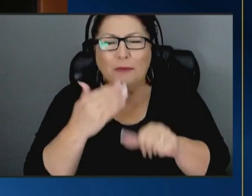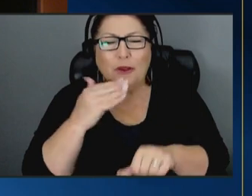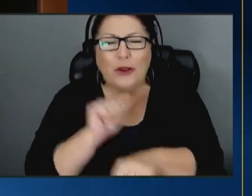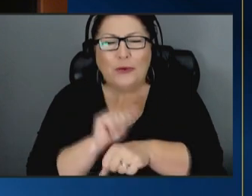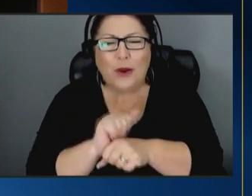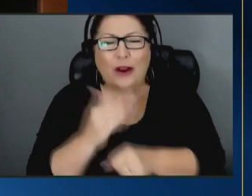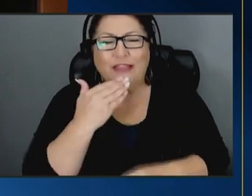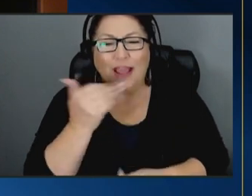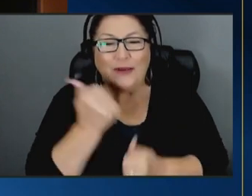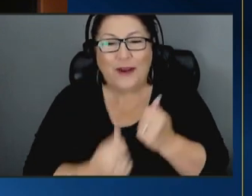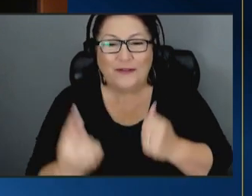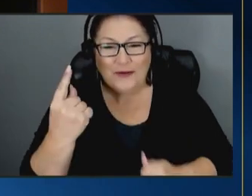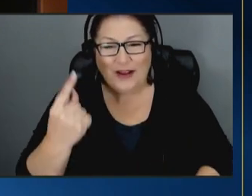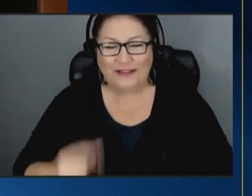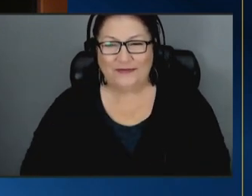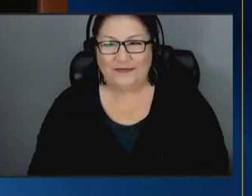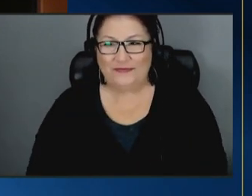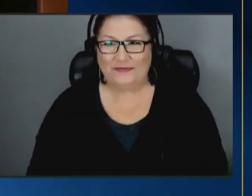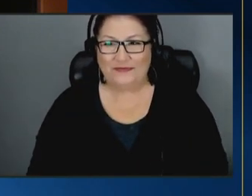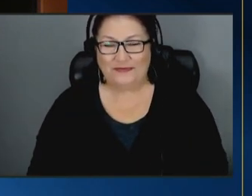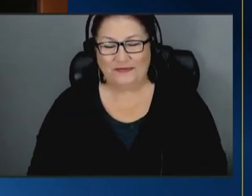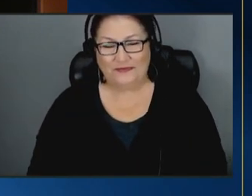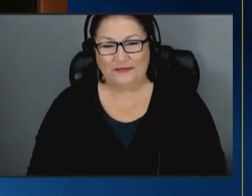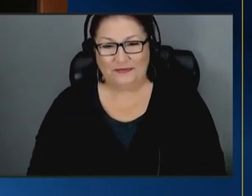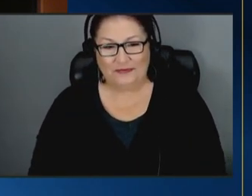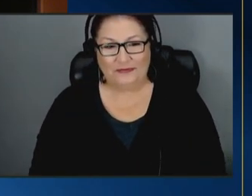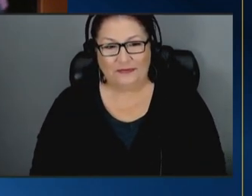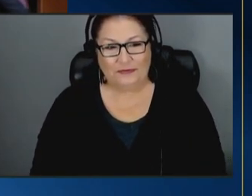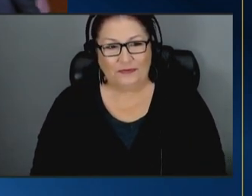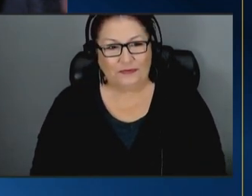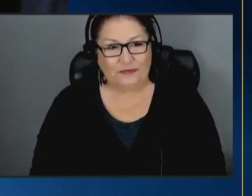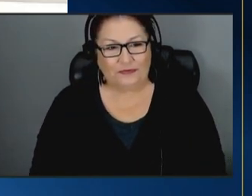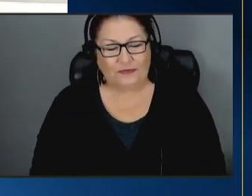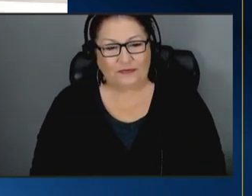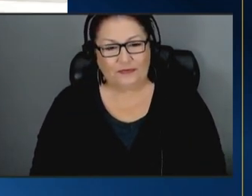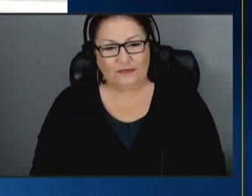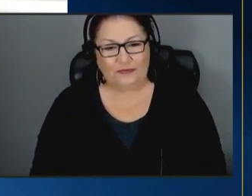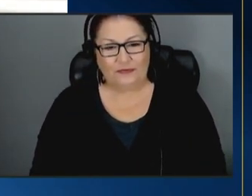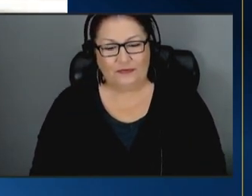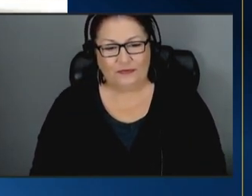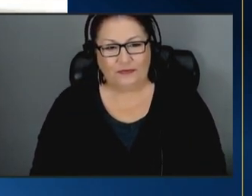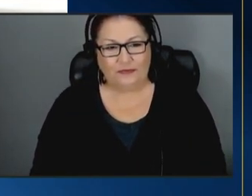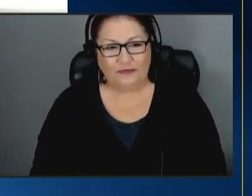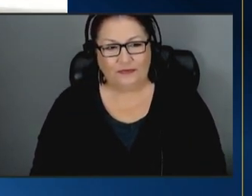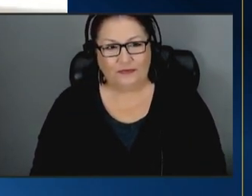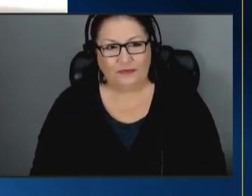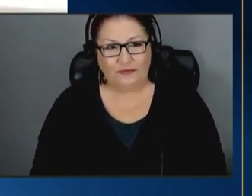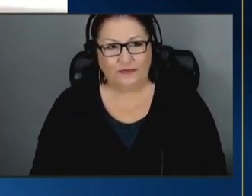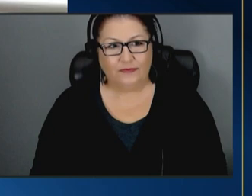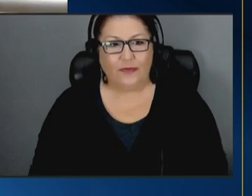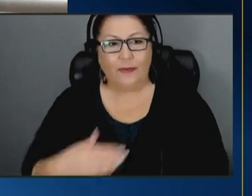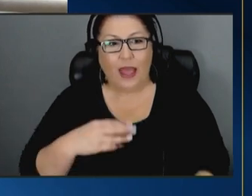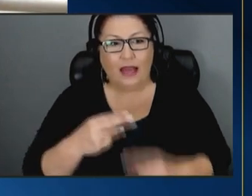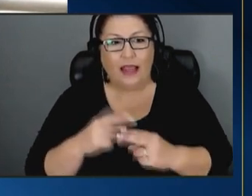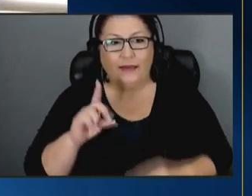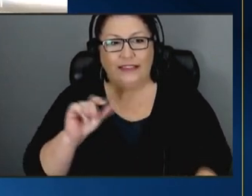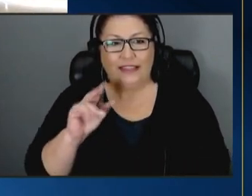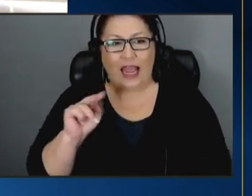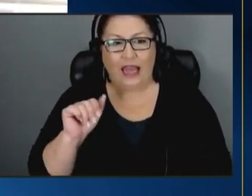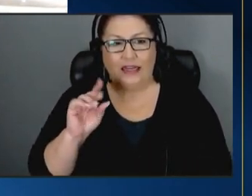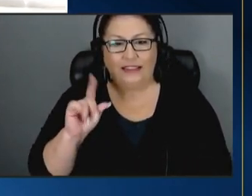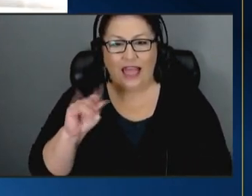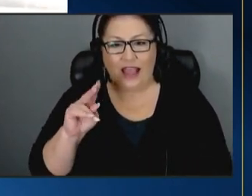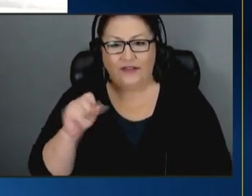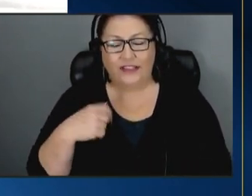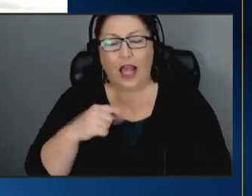name is danny davis and i'm honored to